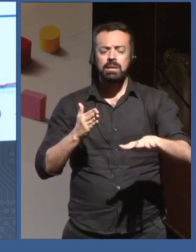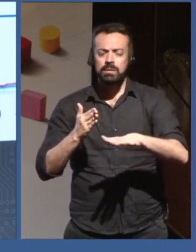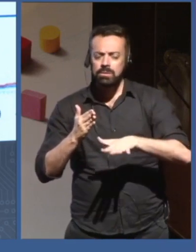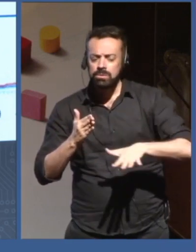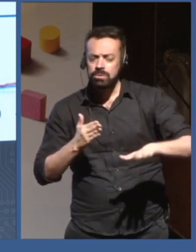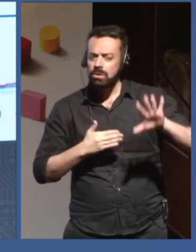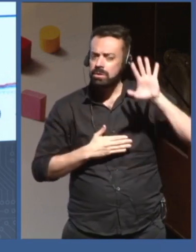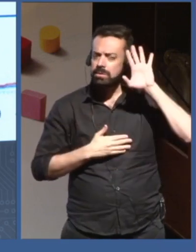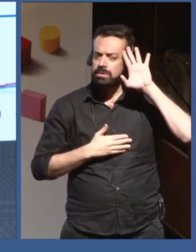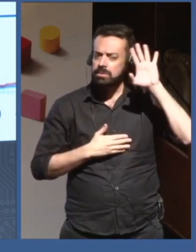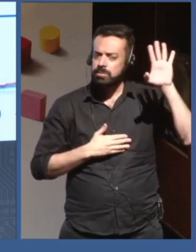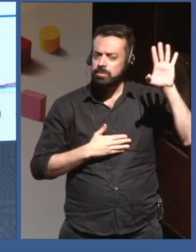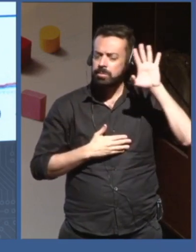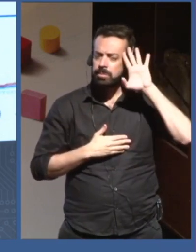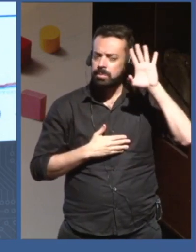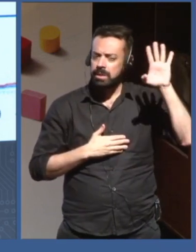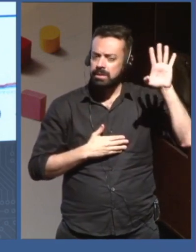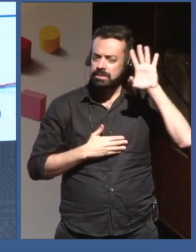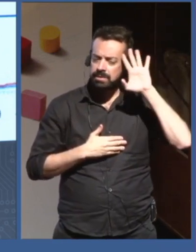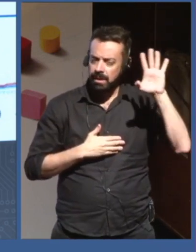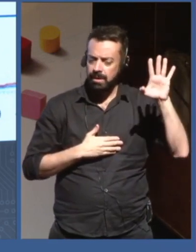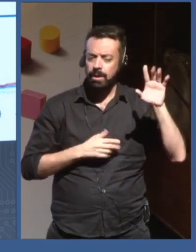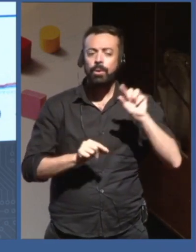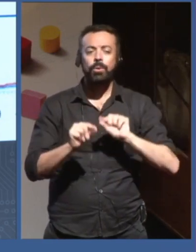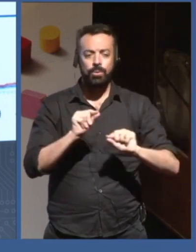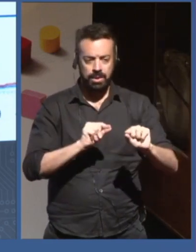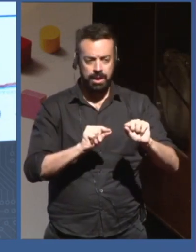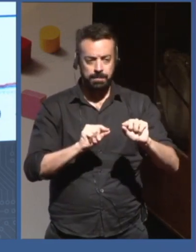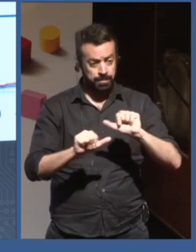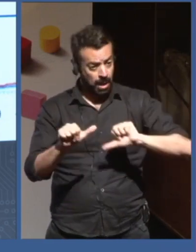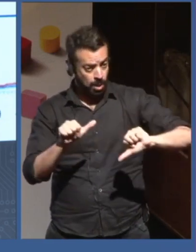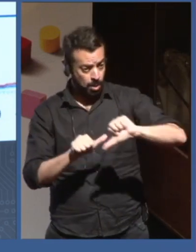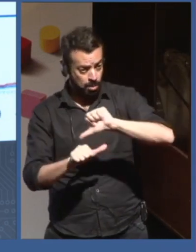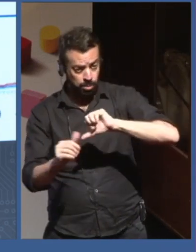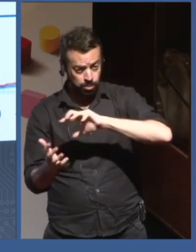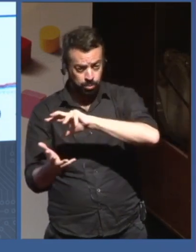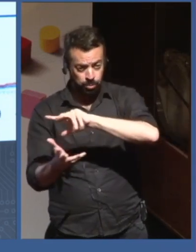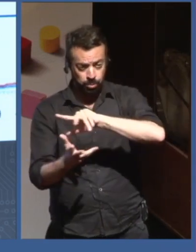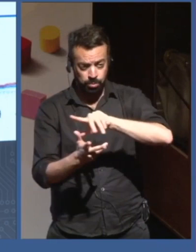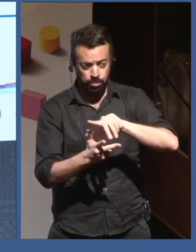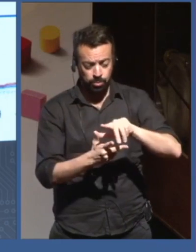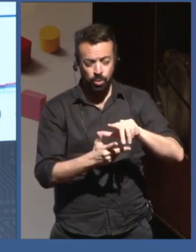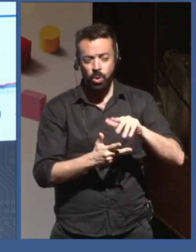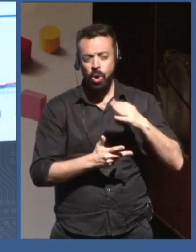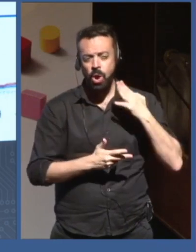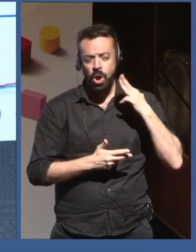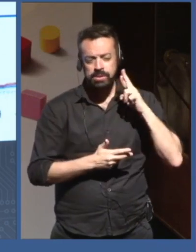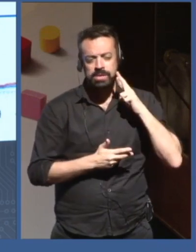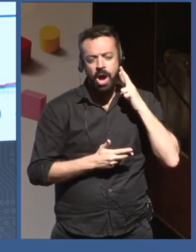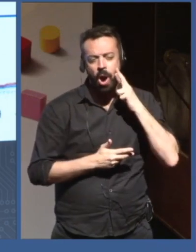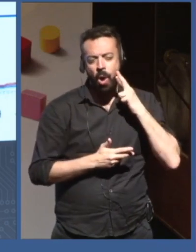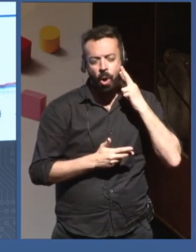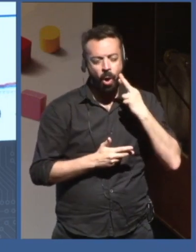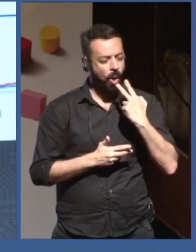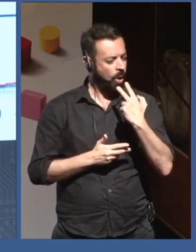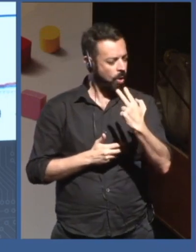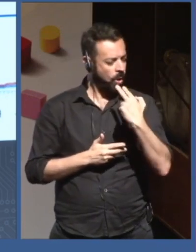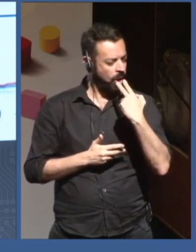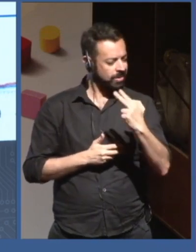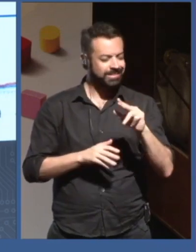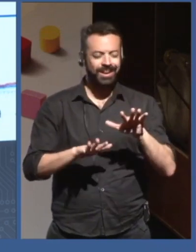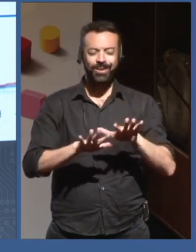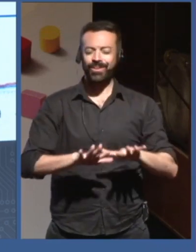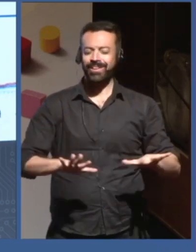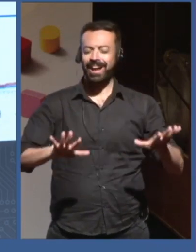rosy world that AI is going to disrupt. I mean, the world is a pretty tough place. We're making progress. We've made some progress on